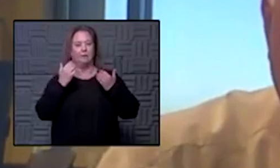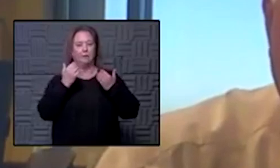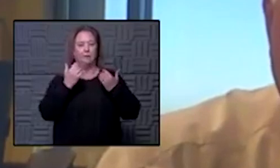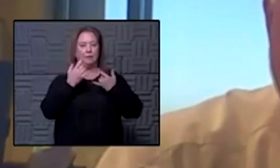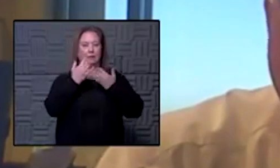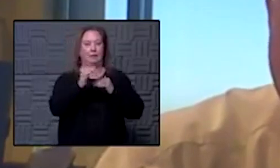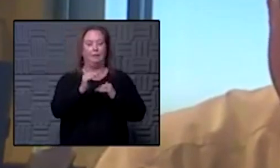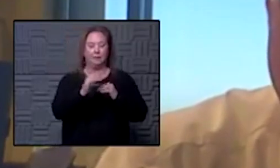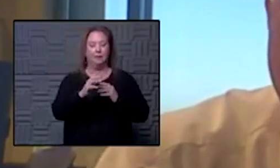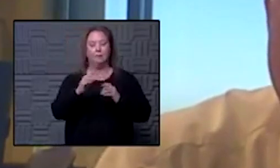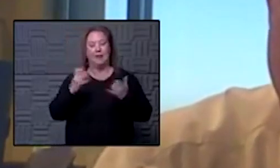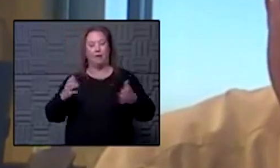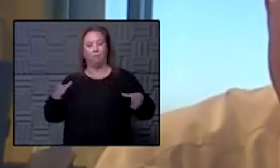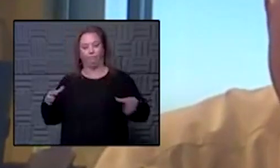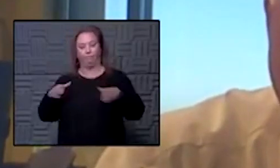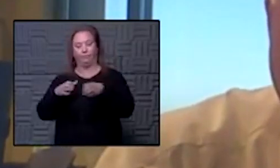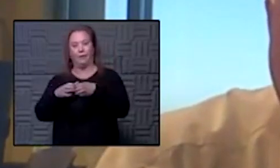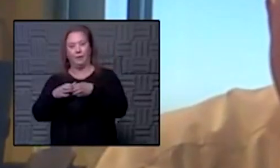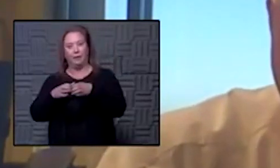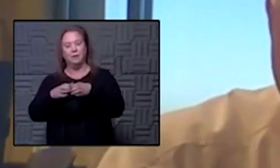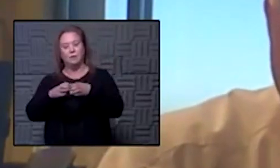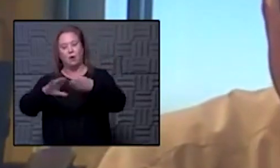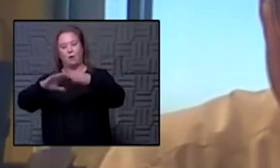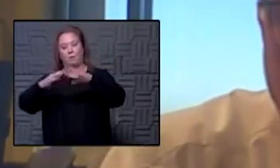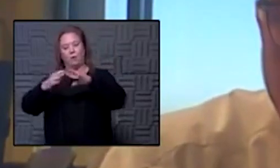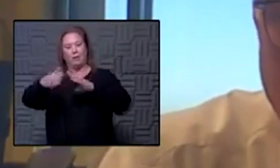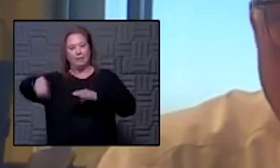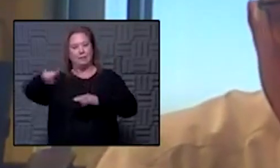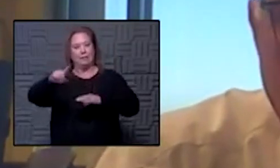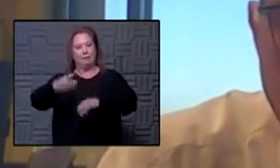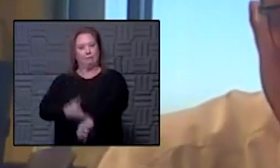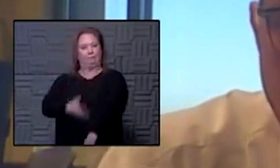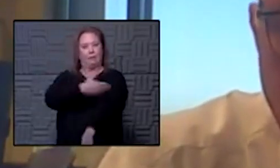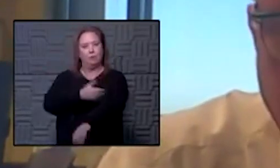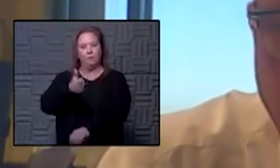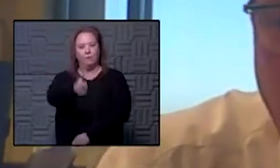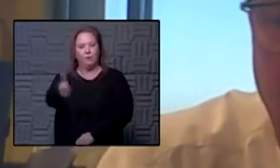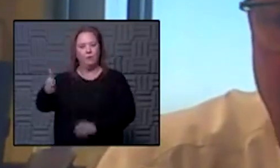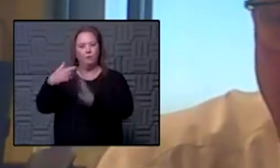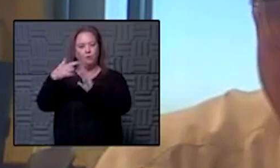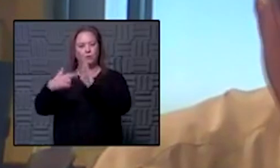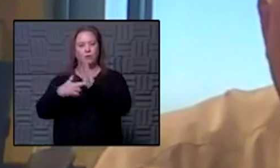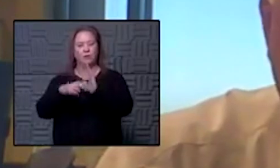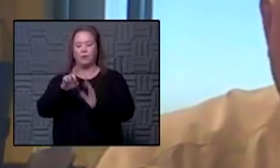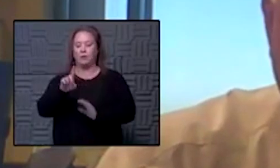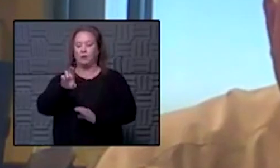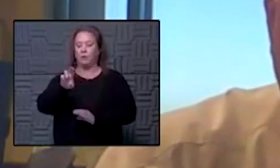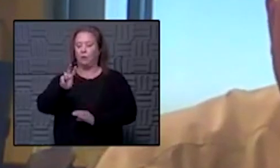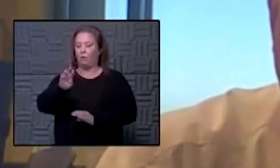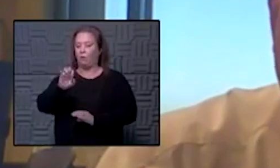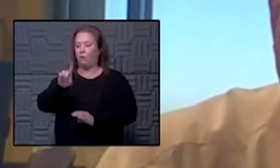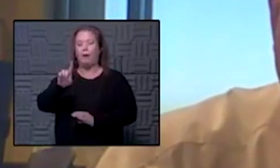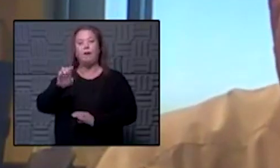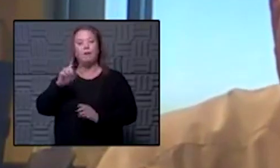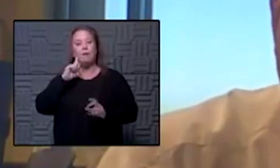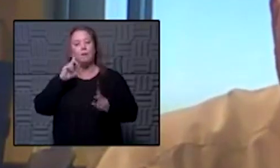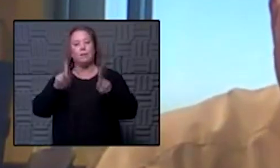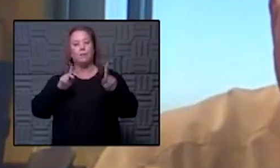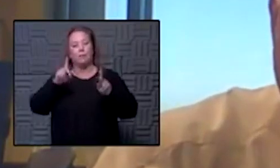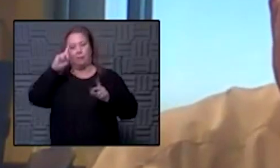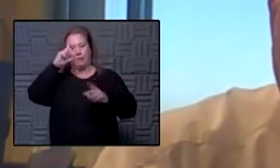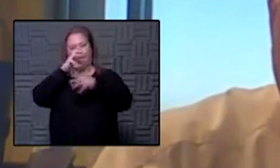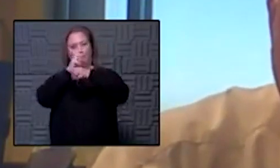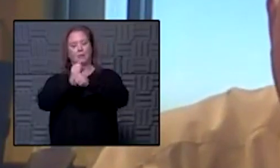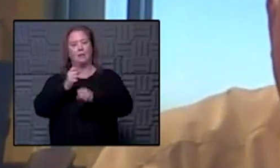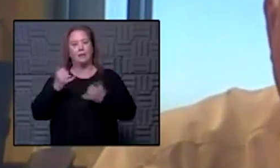like and I think counties need to pick it up a little bit quite honestly one other thing we're doing uh Dr. Weil that I think you'll find and the people will find fascinating